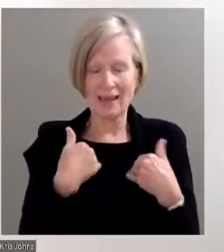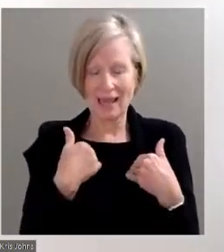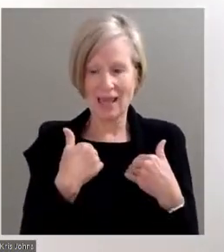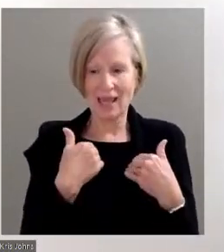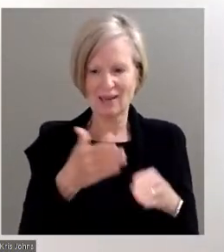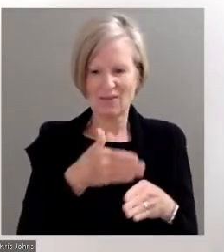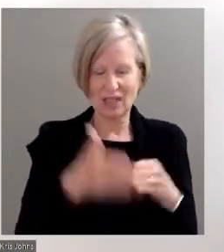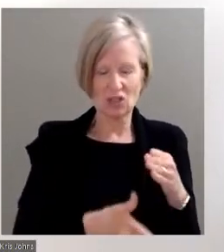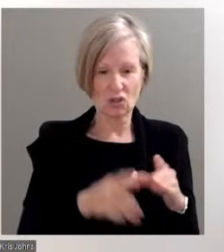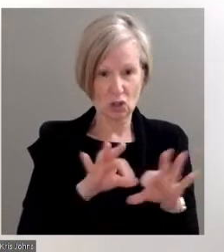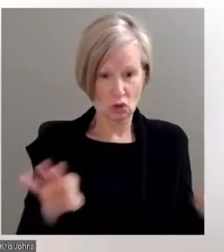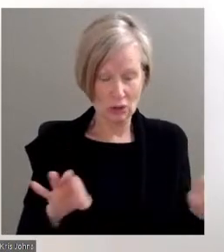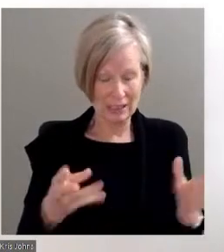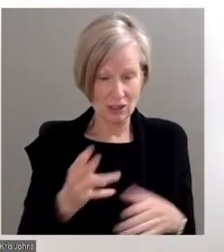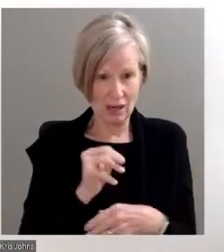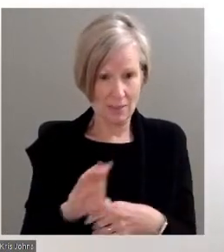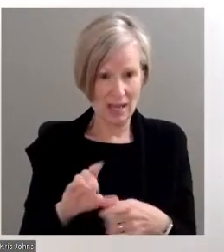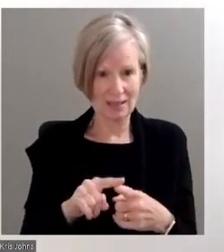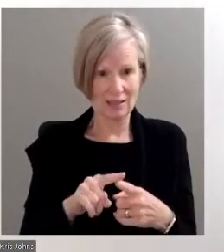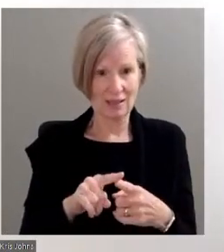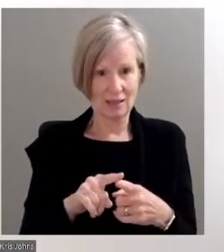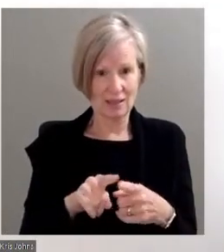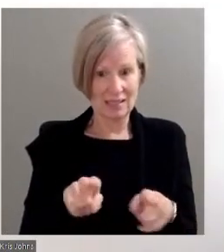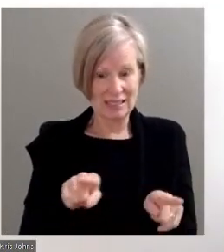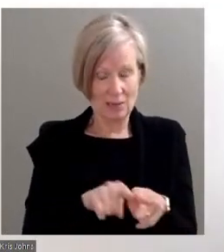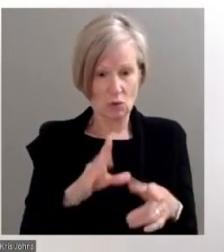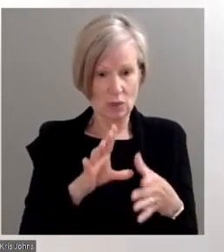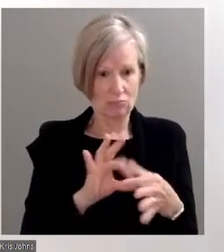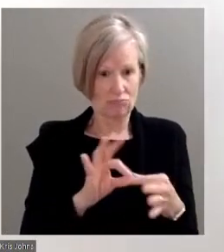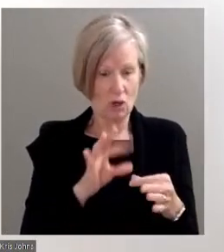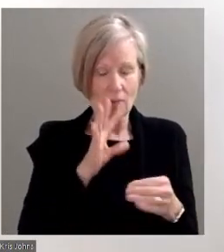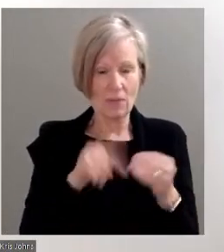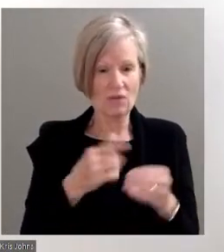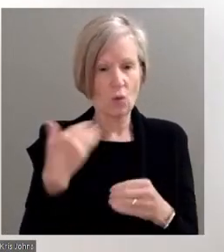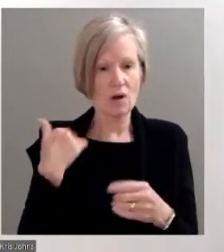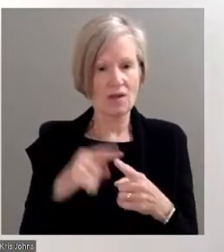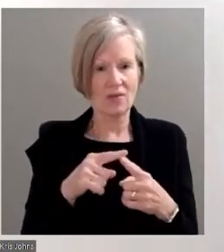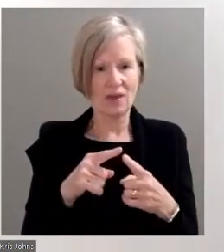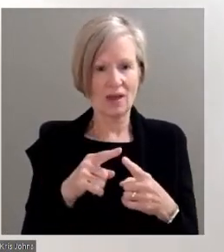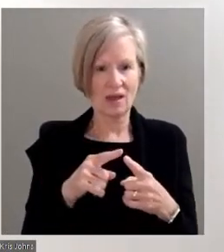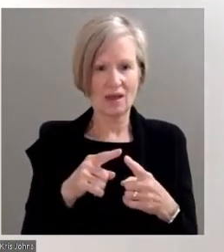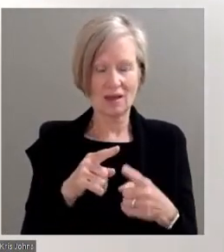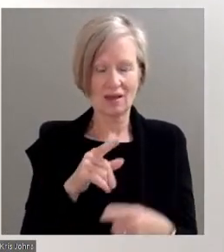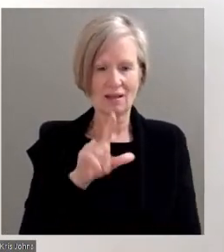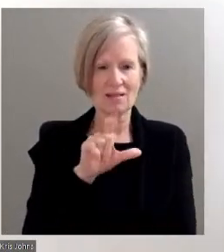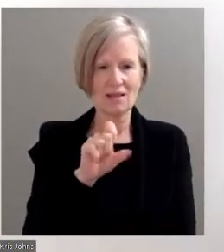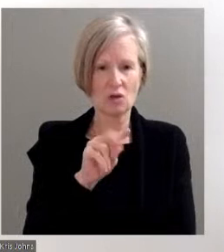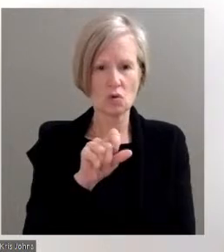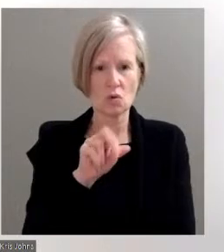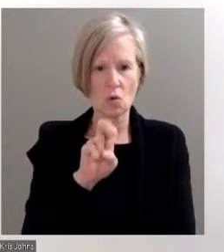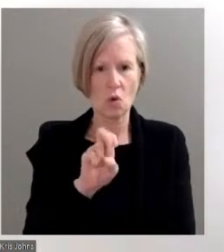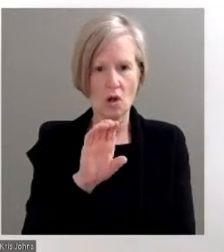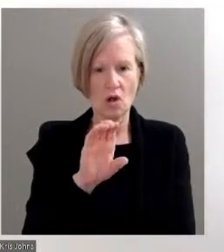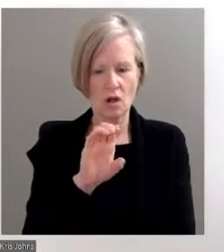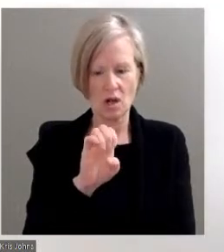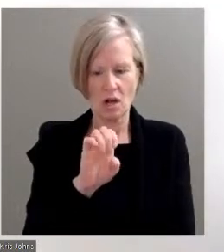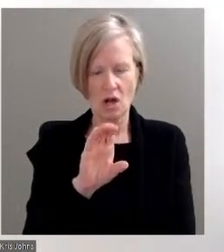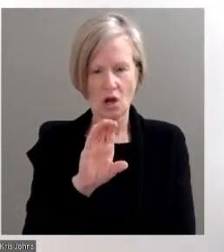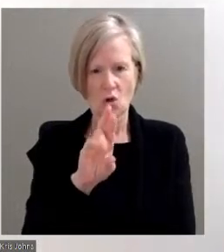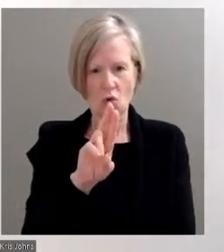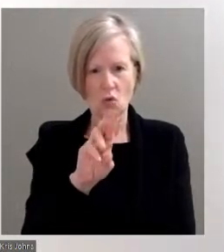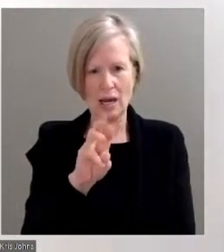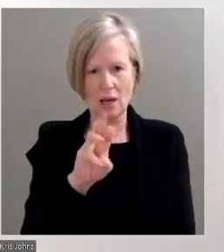at my community college. And as previously mentioned, you know, just the tremendous work that's being done at the Lenore Crowdy Family Life Center is, you know,